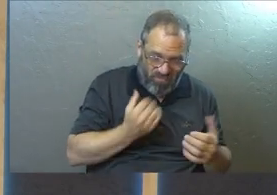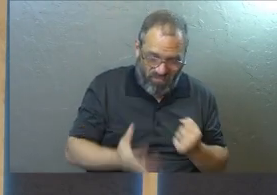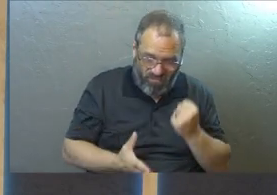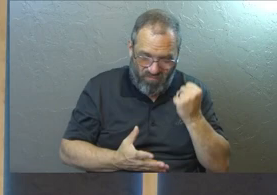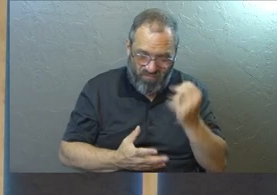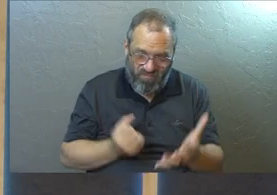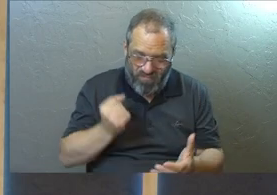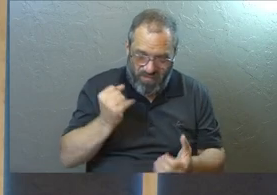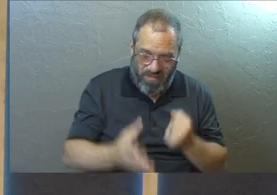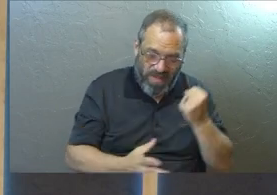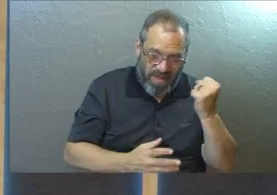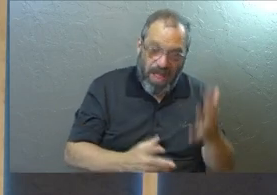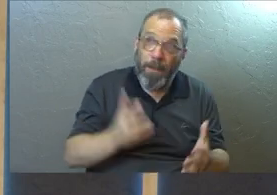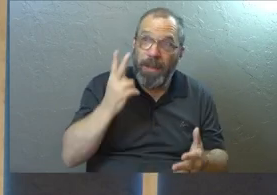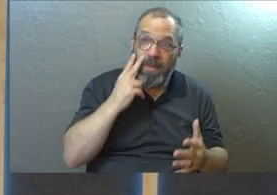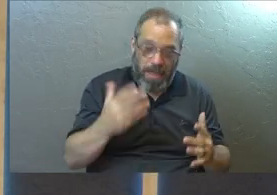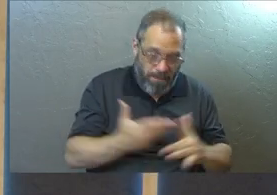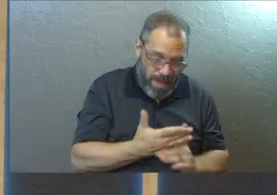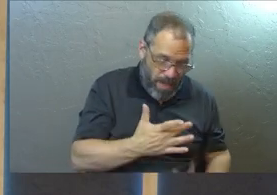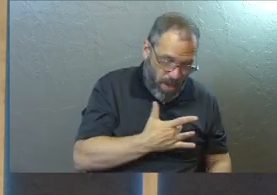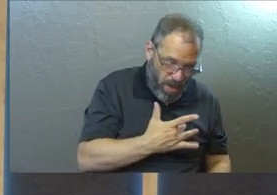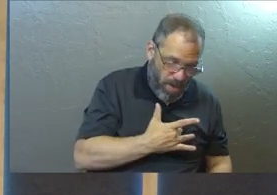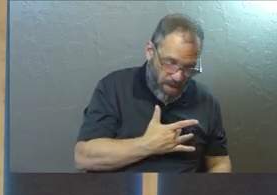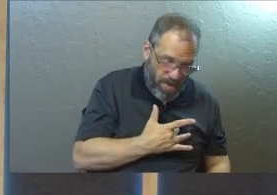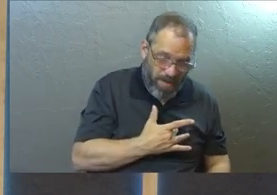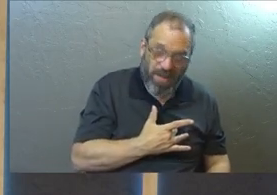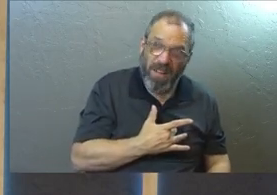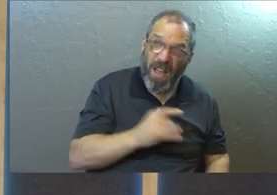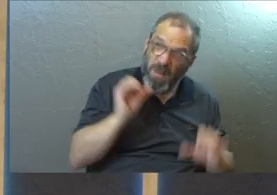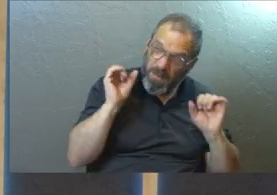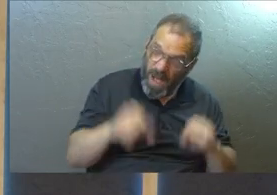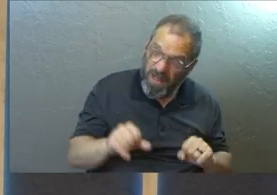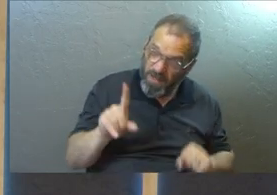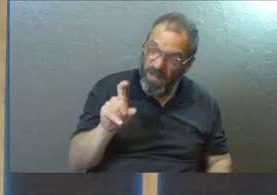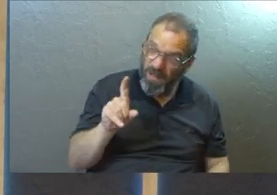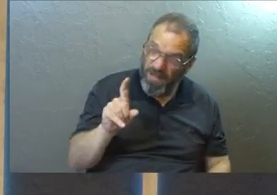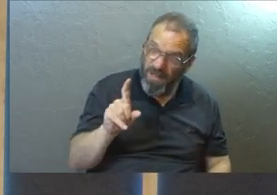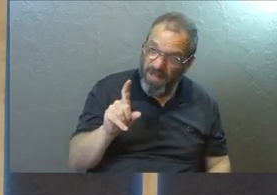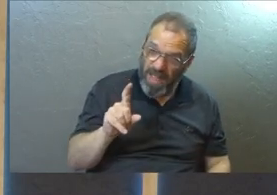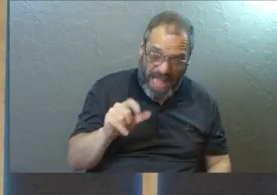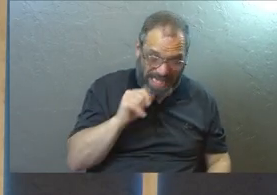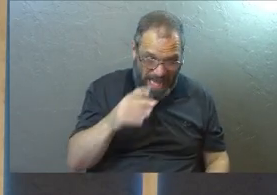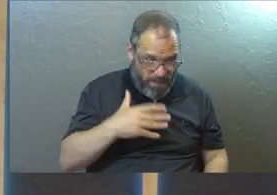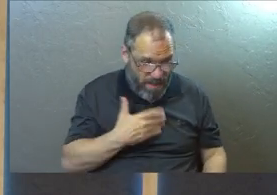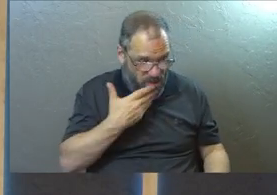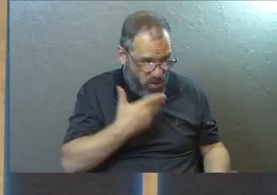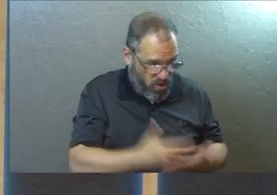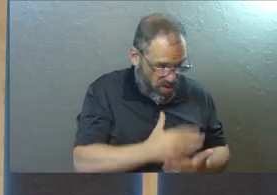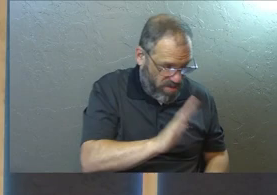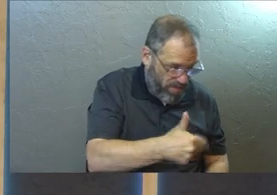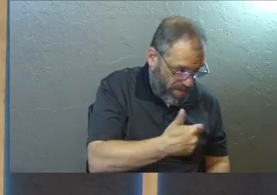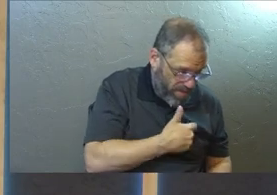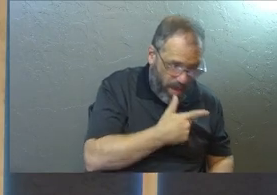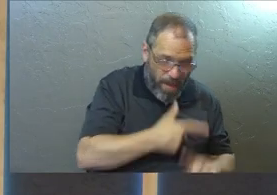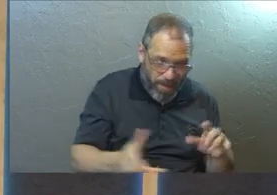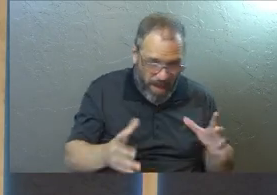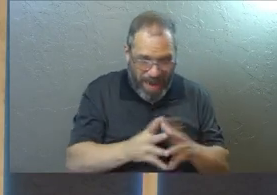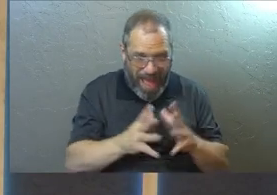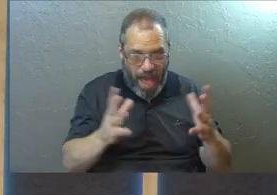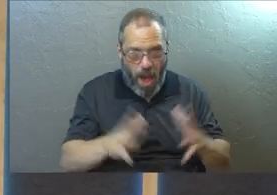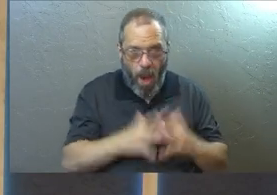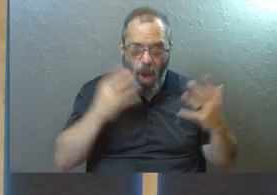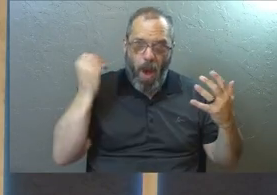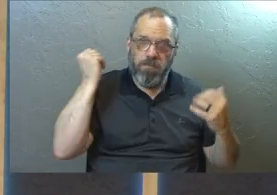sing to you because you see through to my heart. Is that even possible? Not because of the goodness of my song, but how